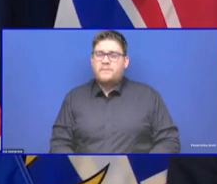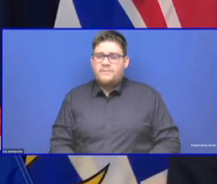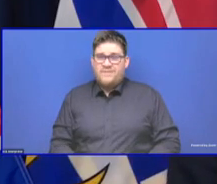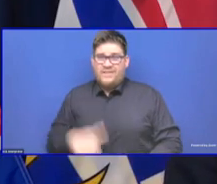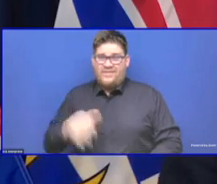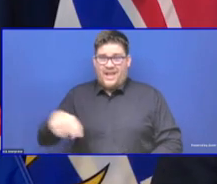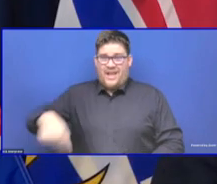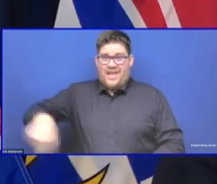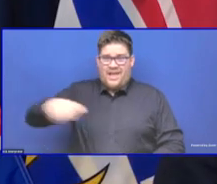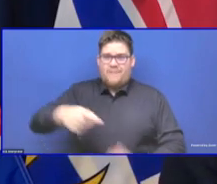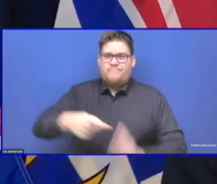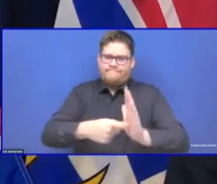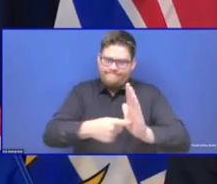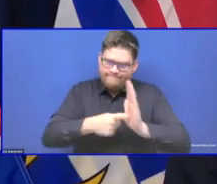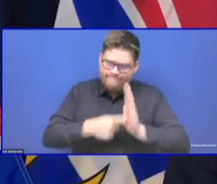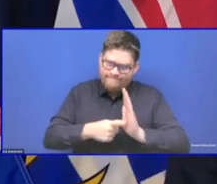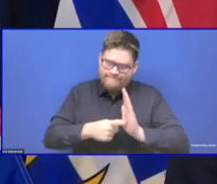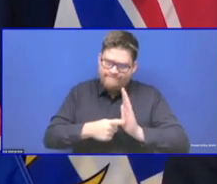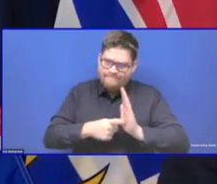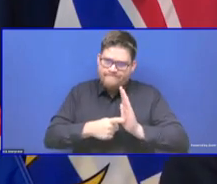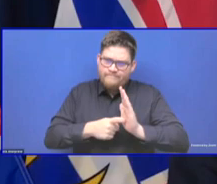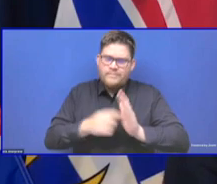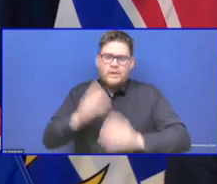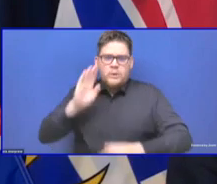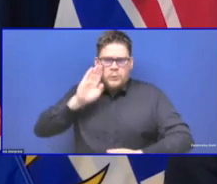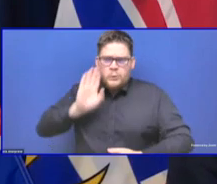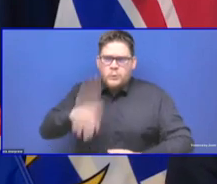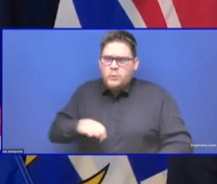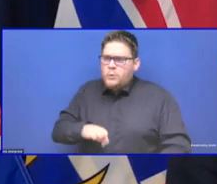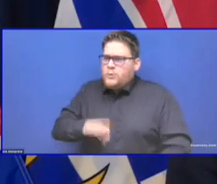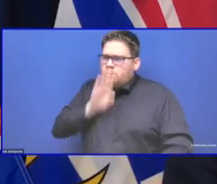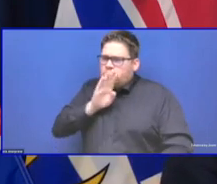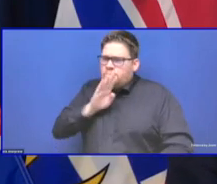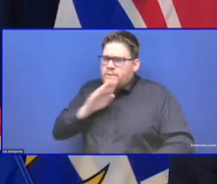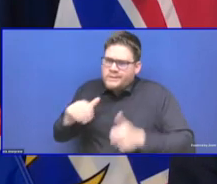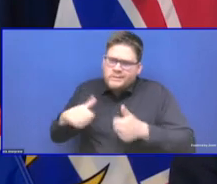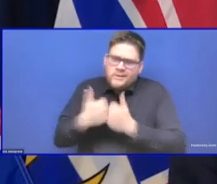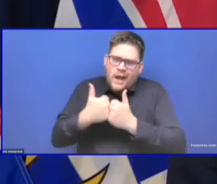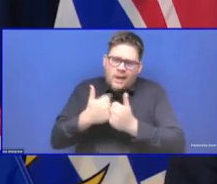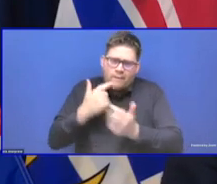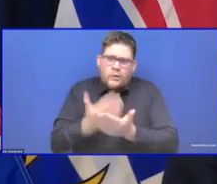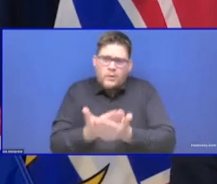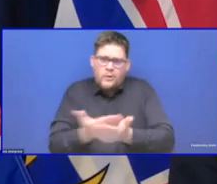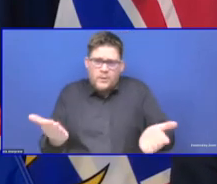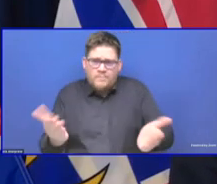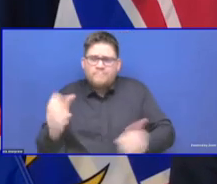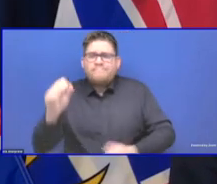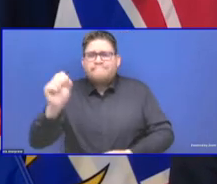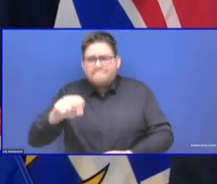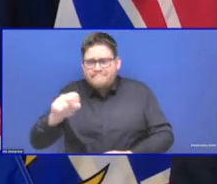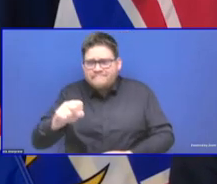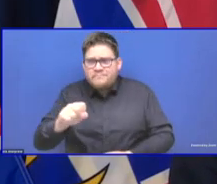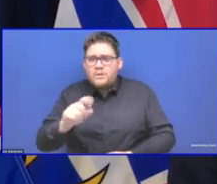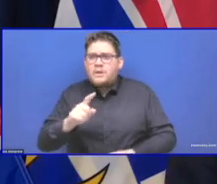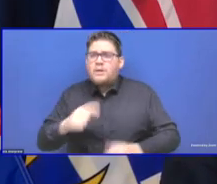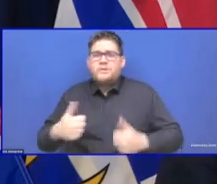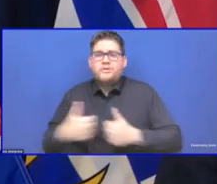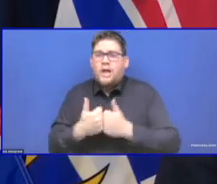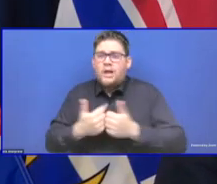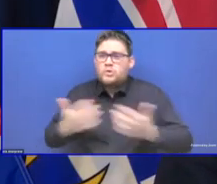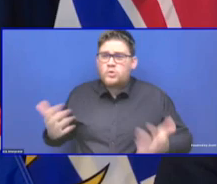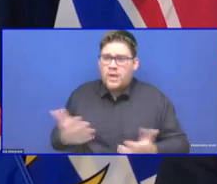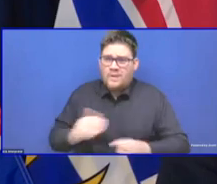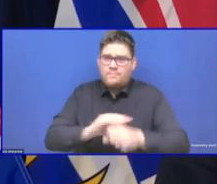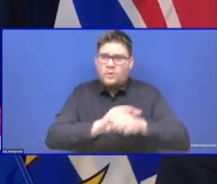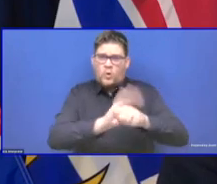challenge in our health care settings is COVID-19 itself and its impact when it comes in those settings. And